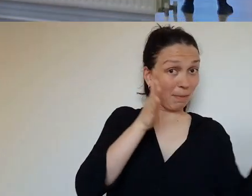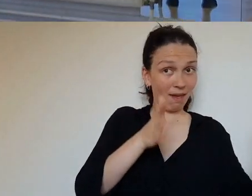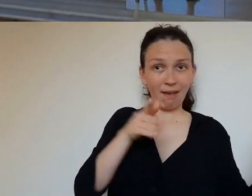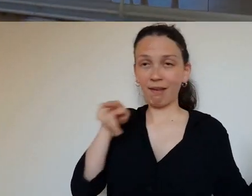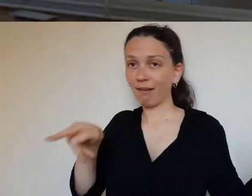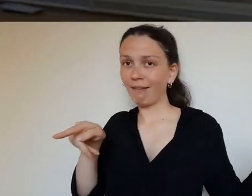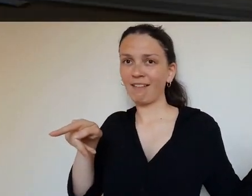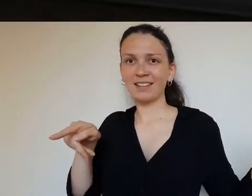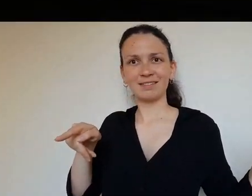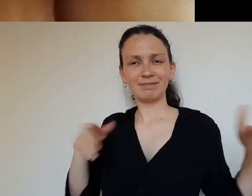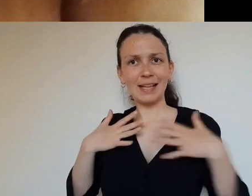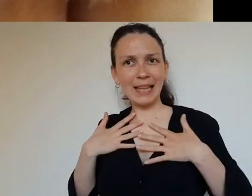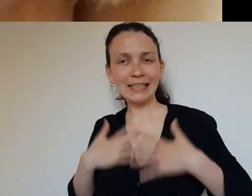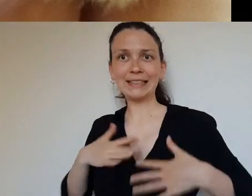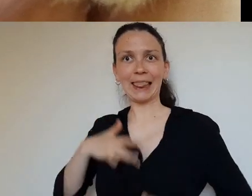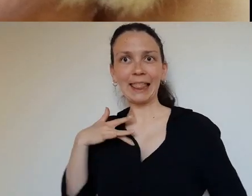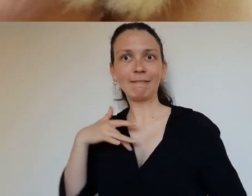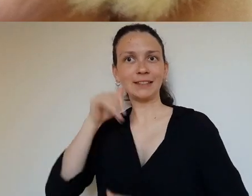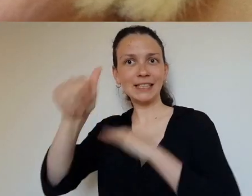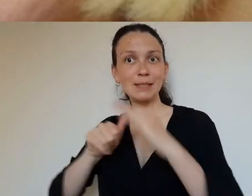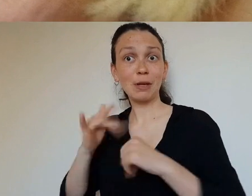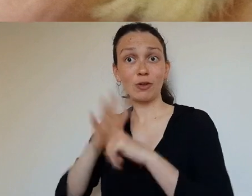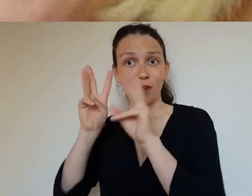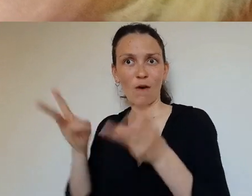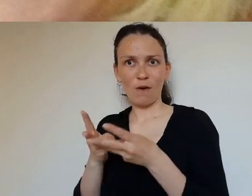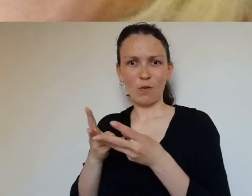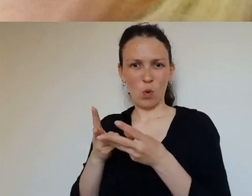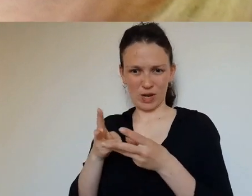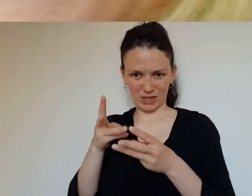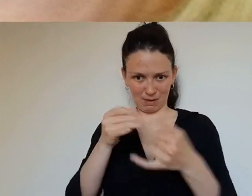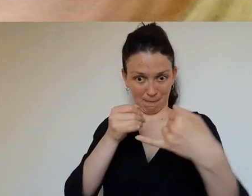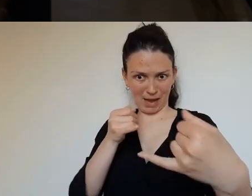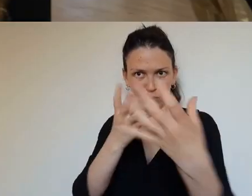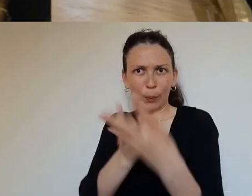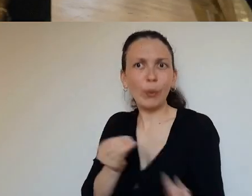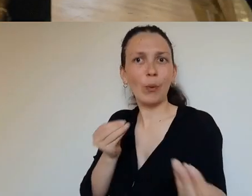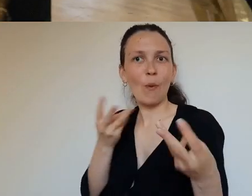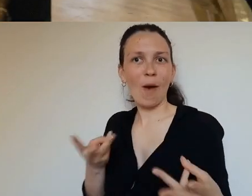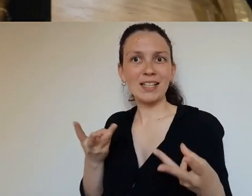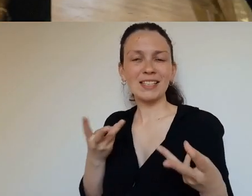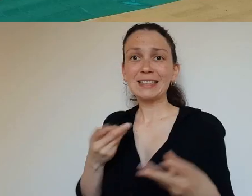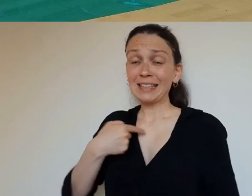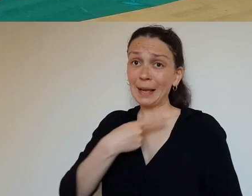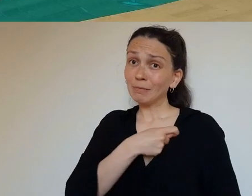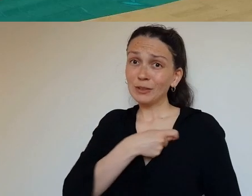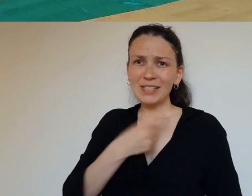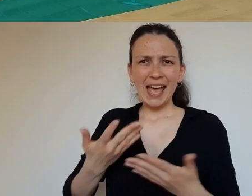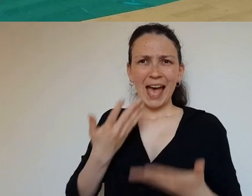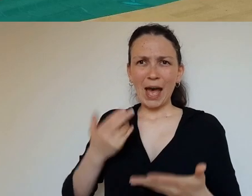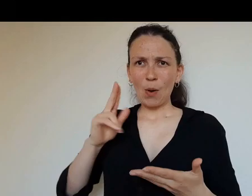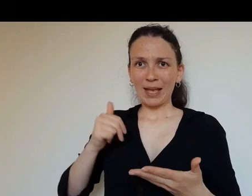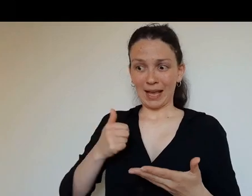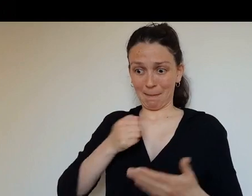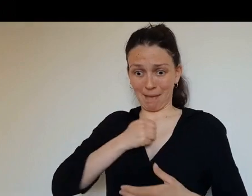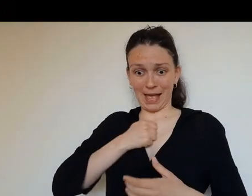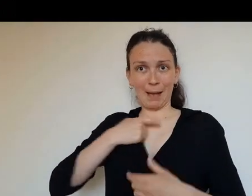experiences of the world. I'm nervous. How do I connect the personal reflection element of digital storytelling with the need to